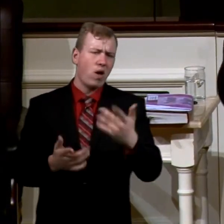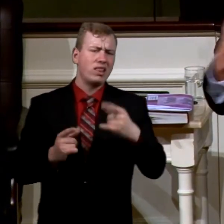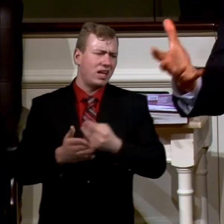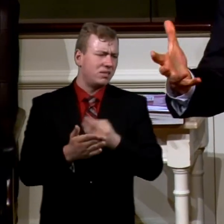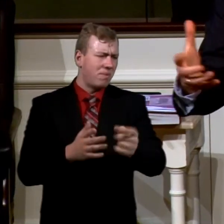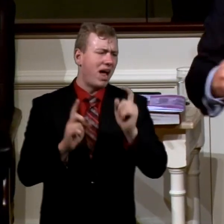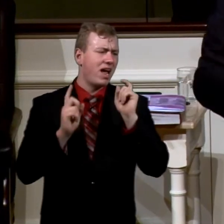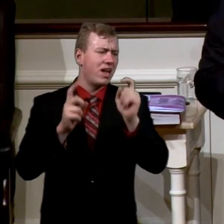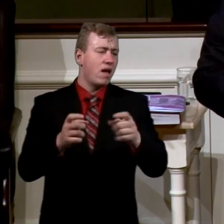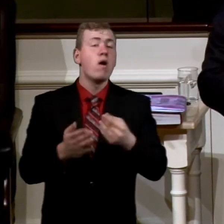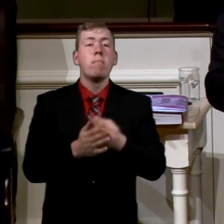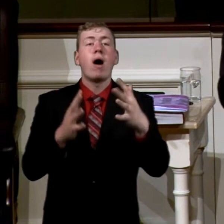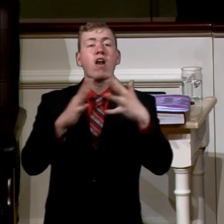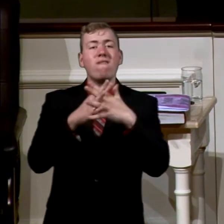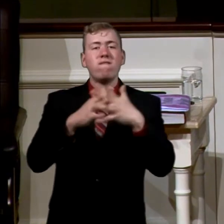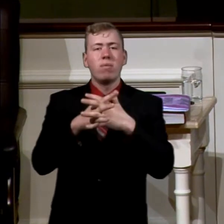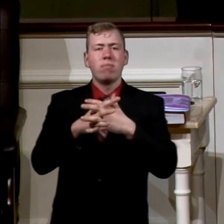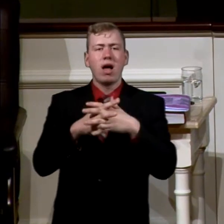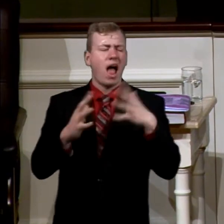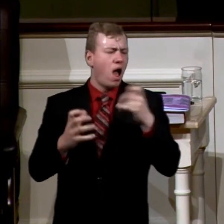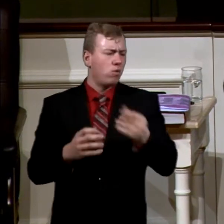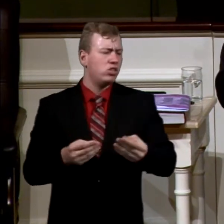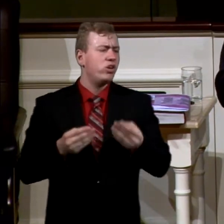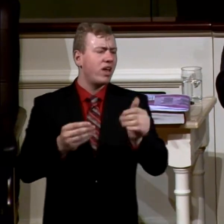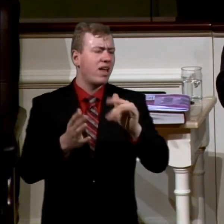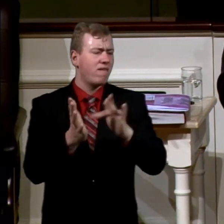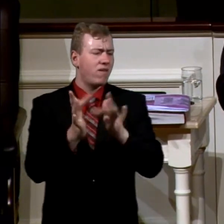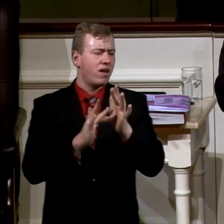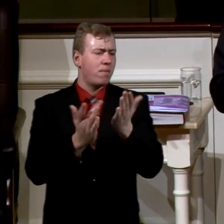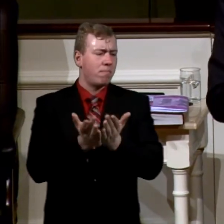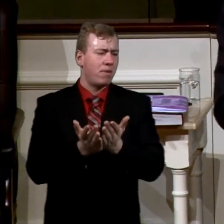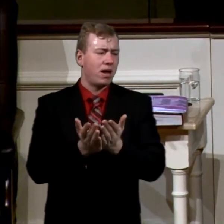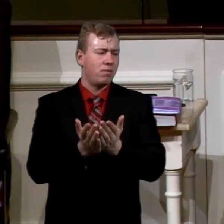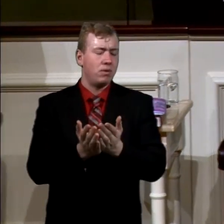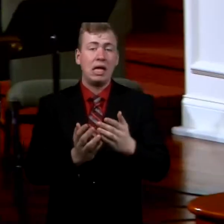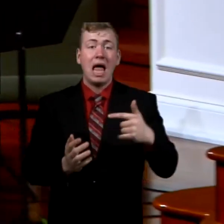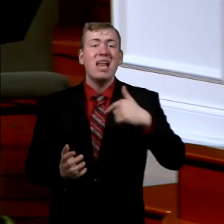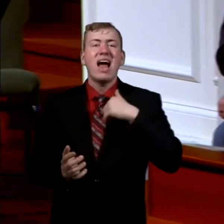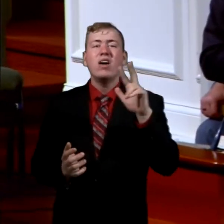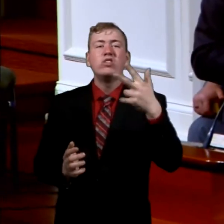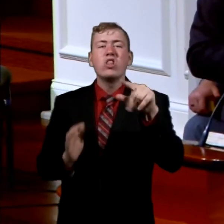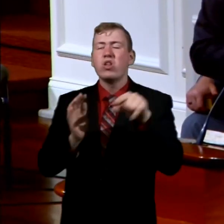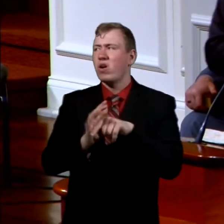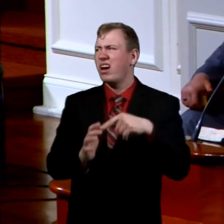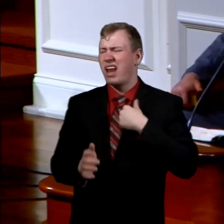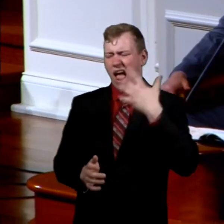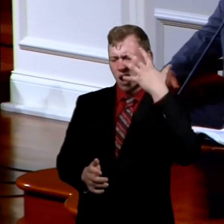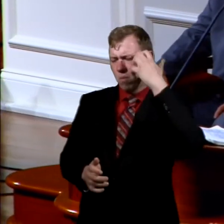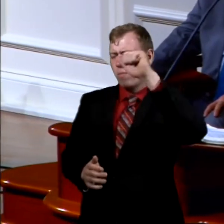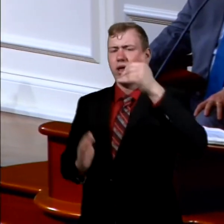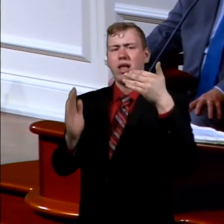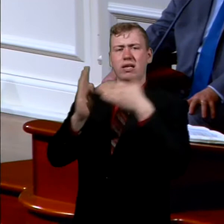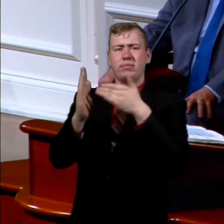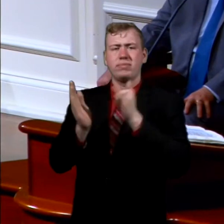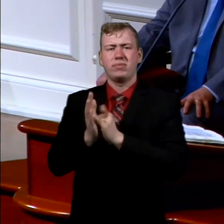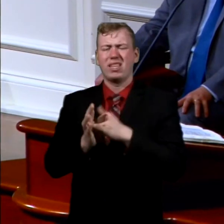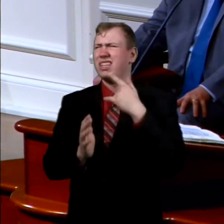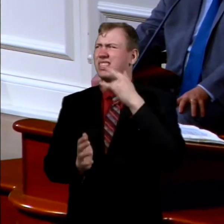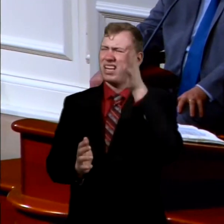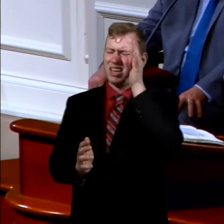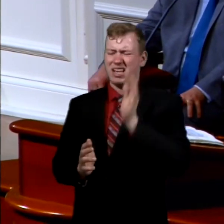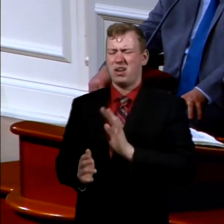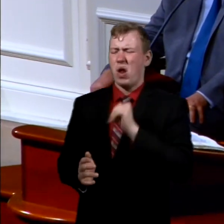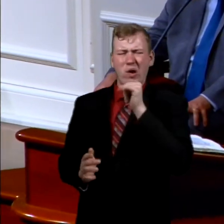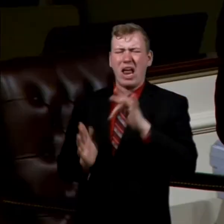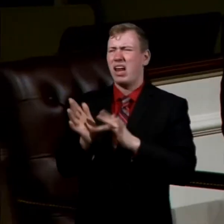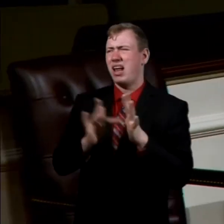him this. And he bought us a football. He said, I also want you to give him a Bible. And boy, as a third grader, I rebelled against that. I said, Dad, no,